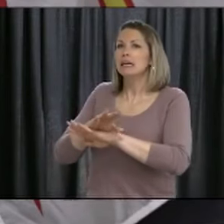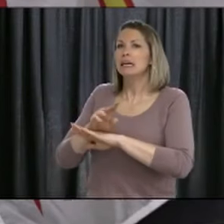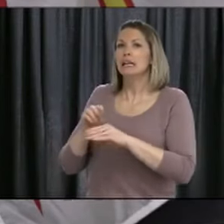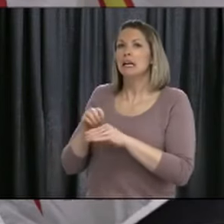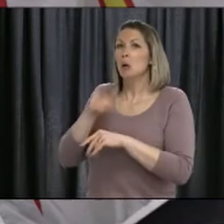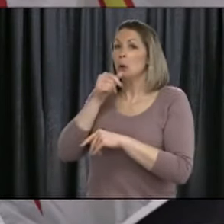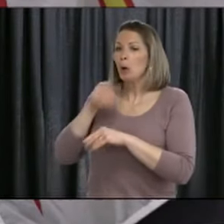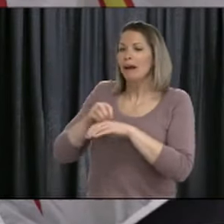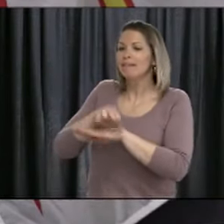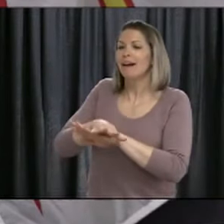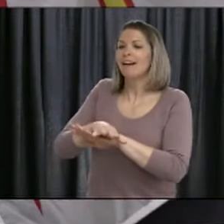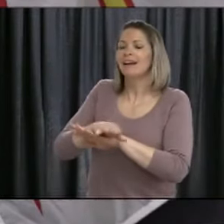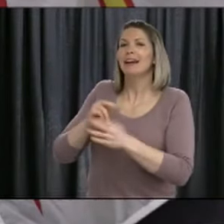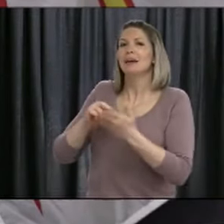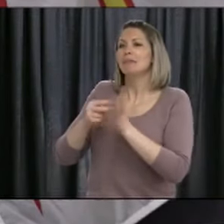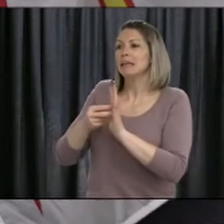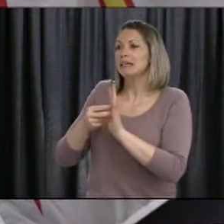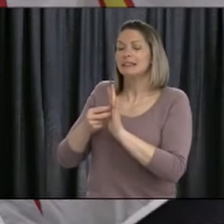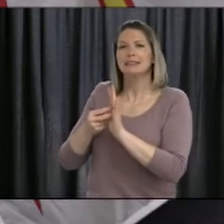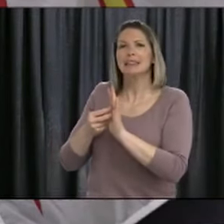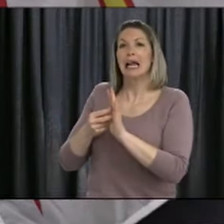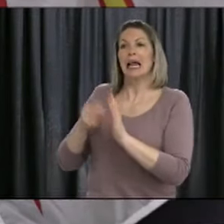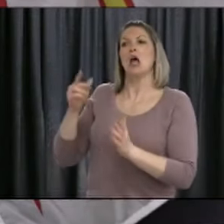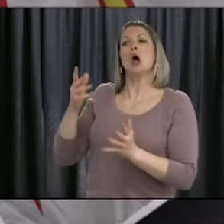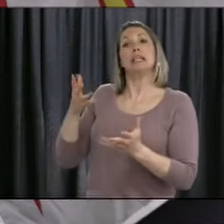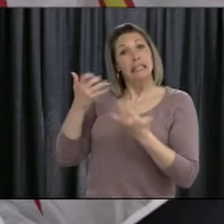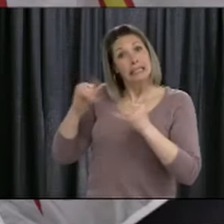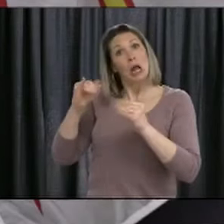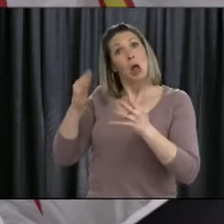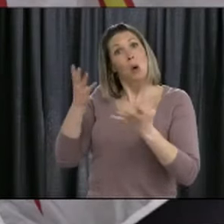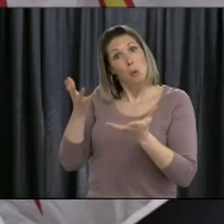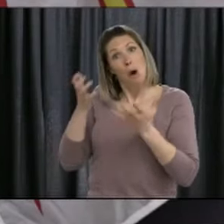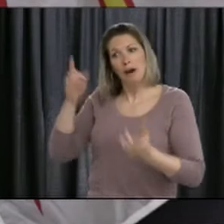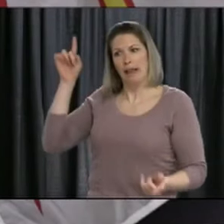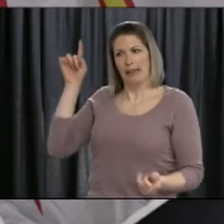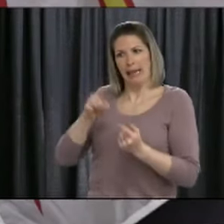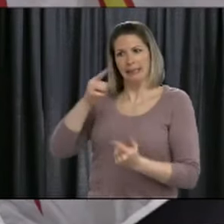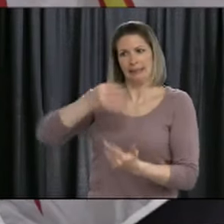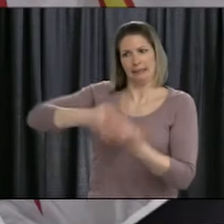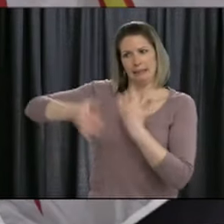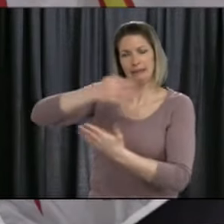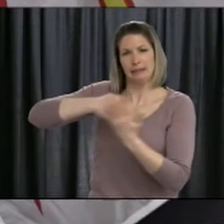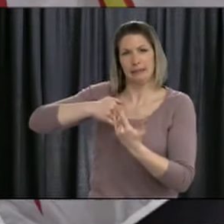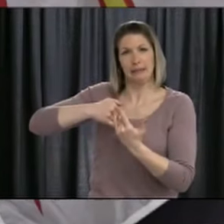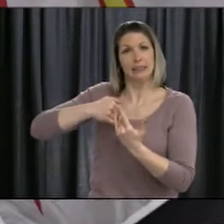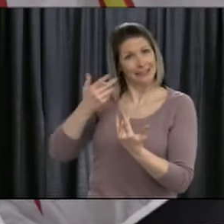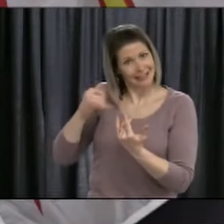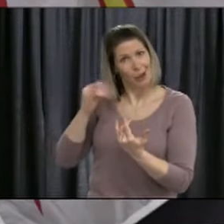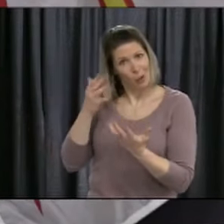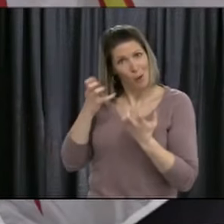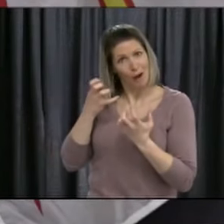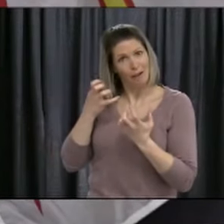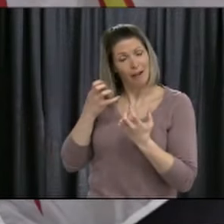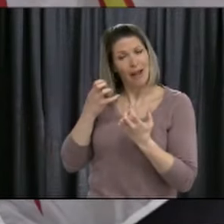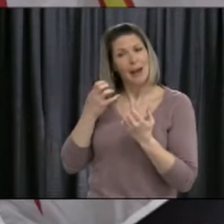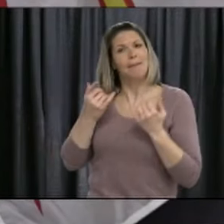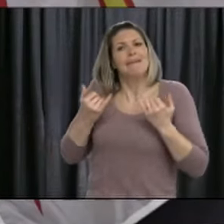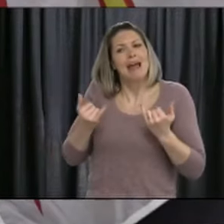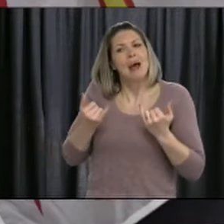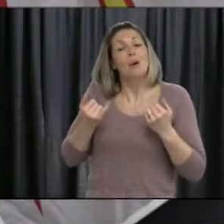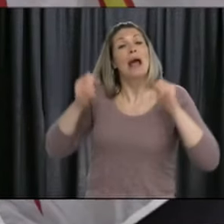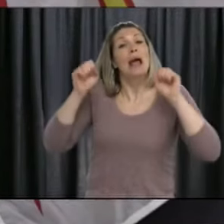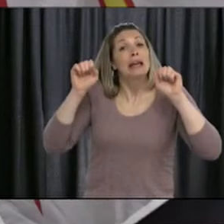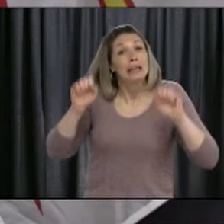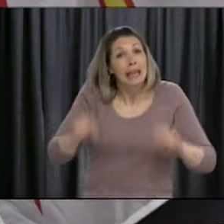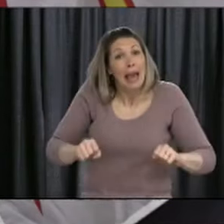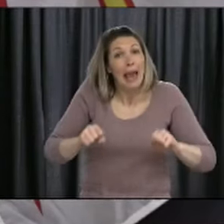those people have interacted with. So the fewer interactions outside of your bubble that you can have, the better. So